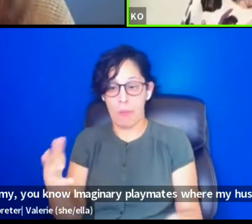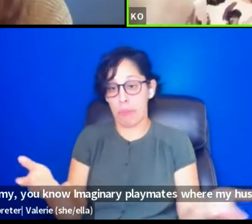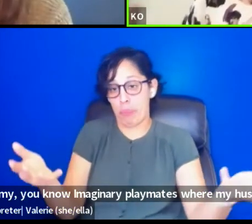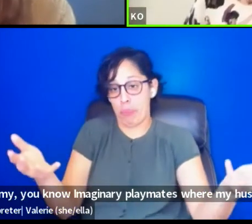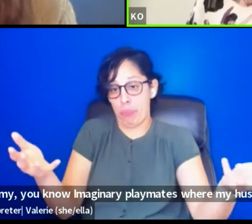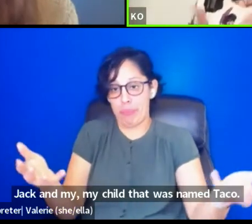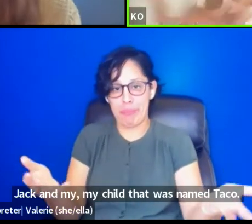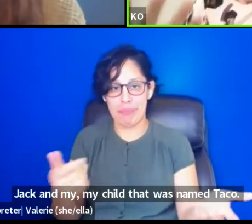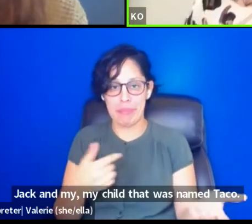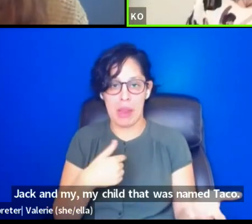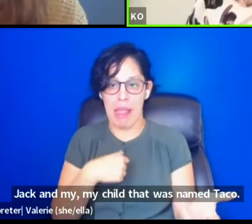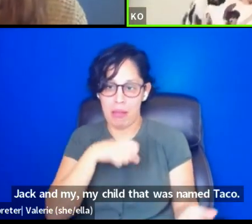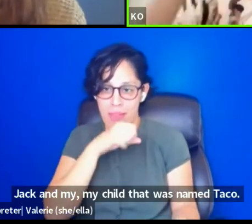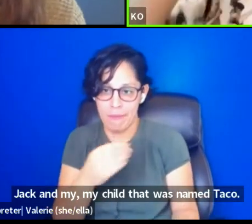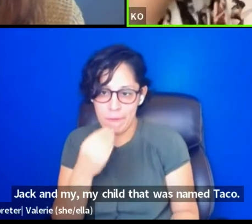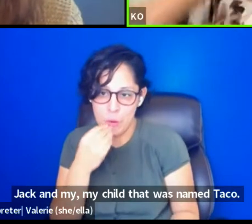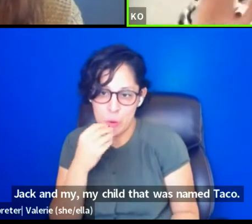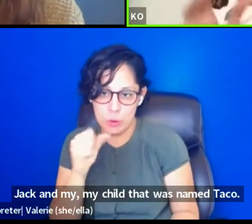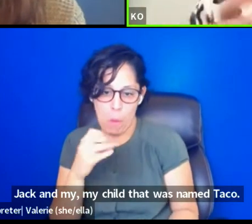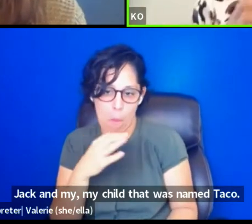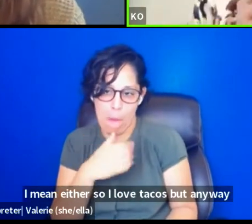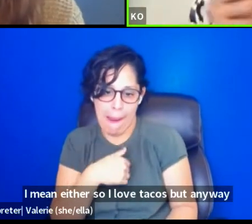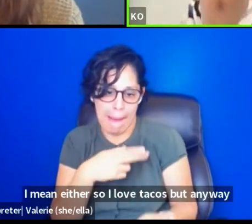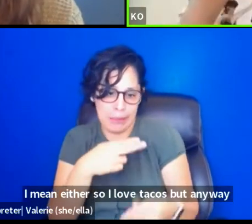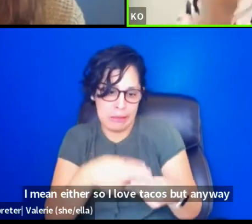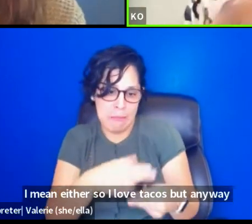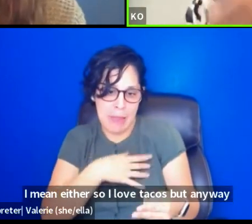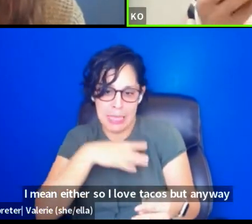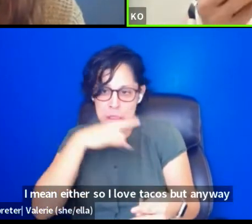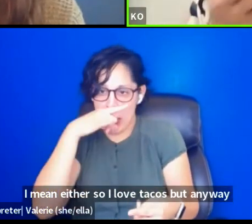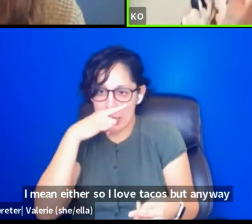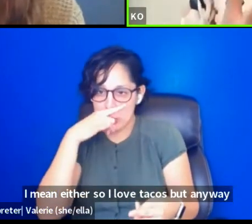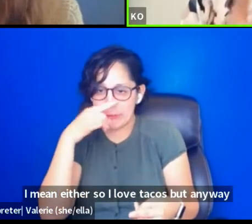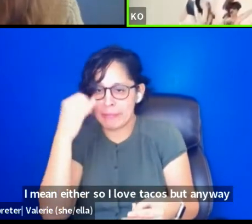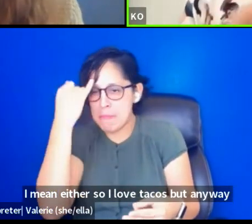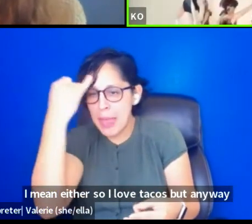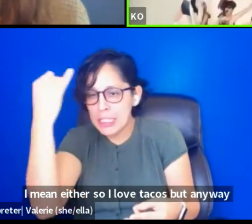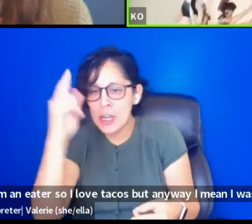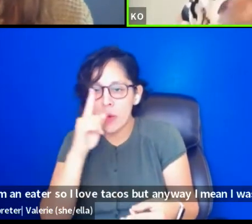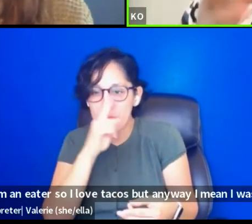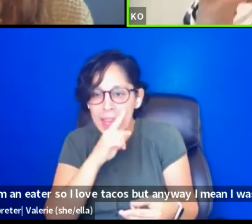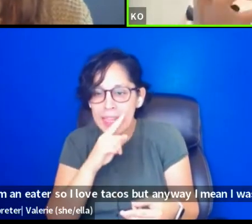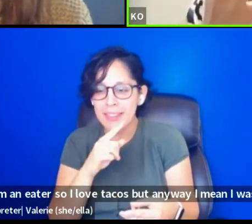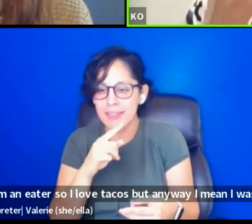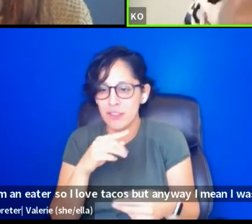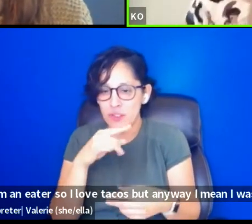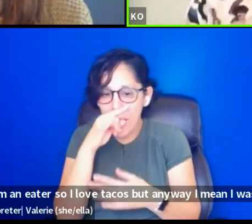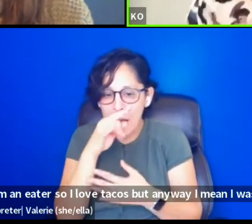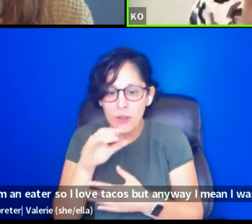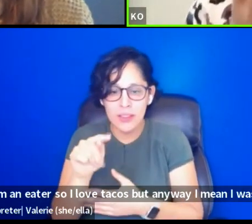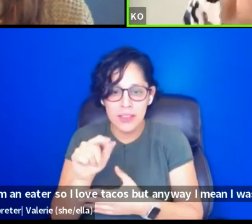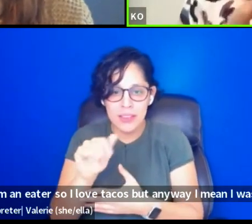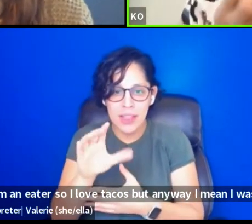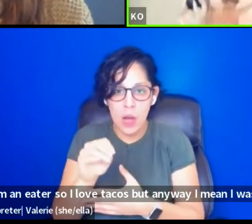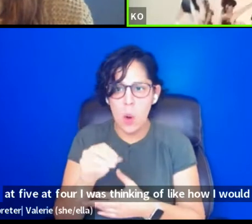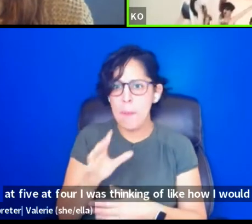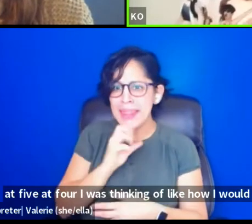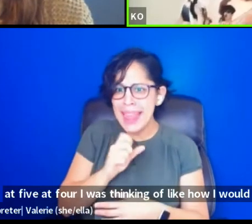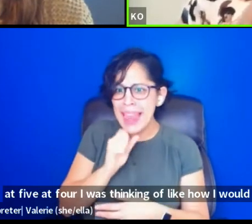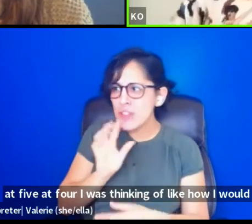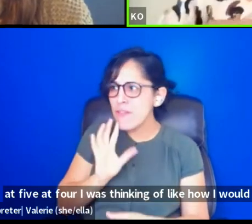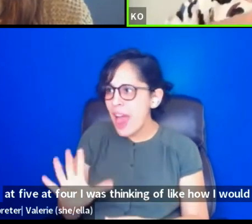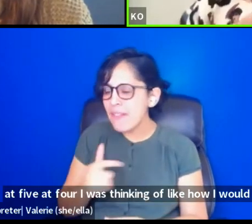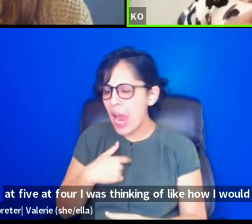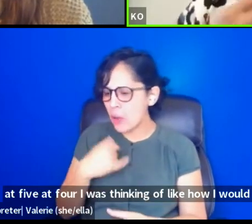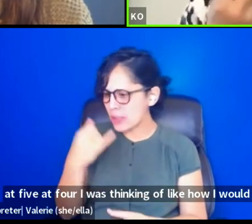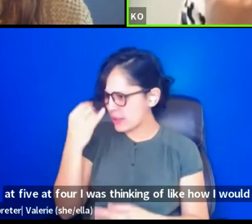I I'm an eater, so I love tacos, but anyway, I mean, I was, I at five at four, I was thinking of like how I would be a parent